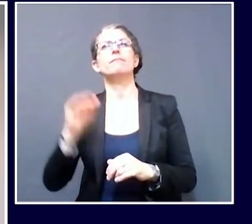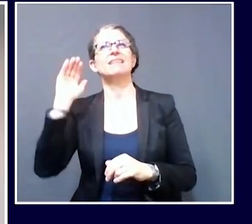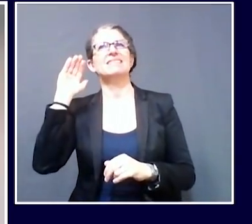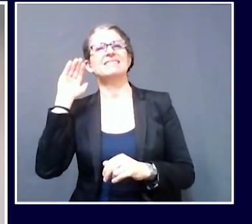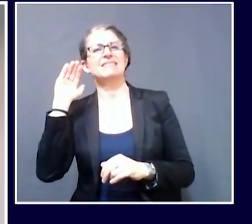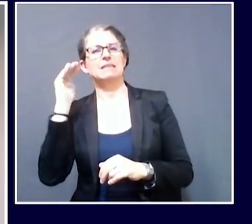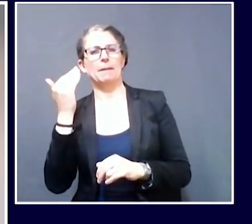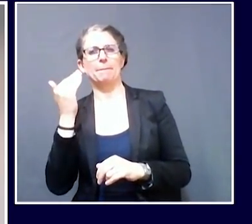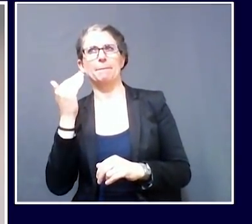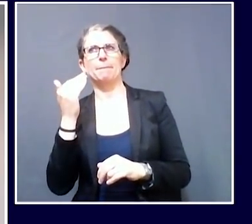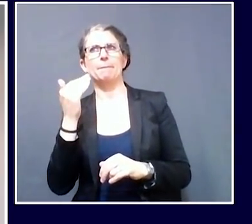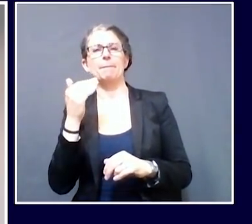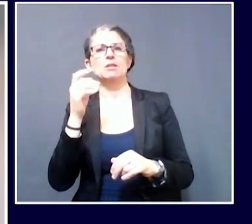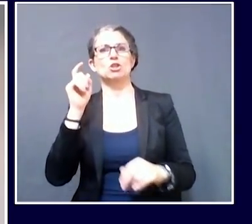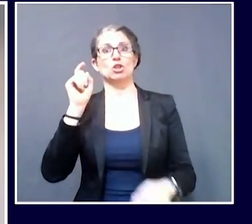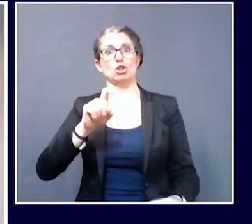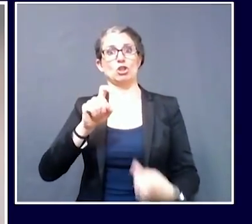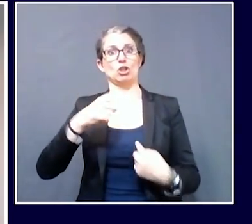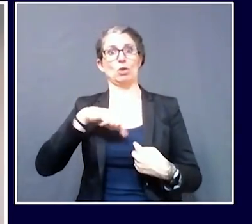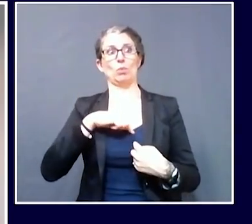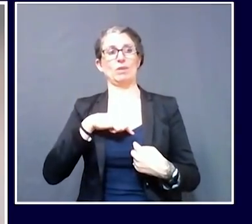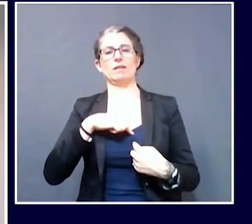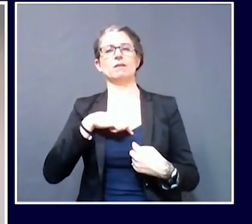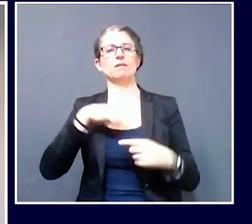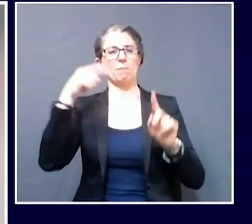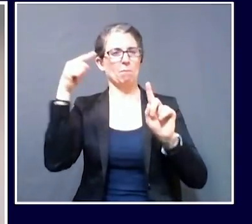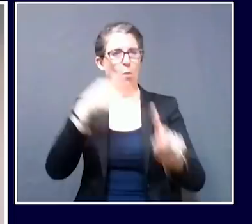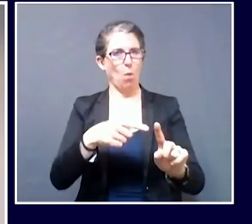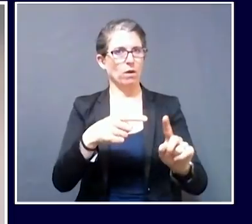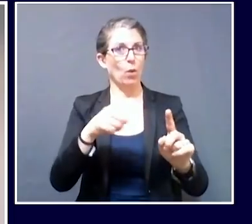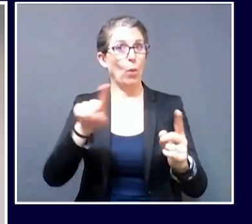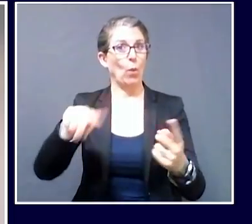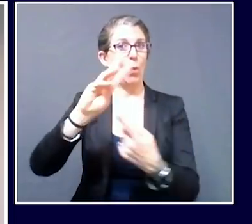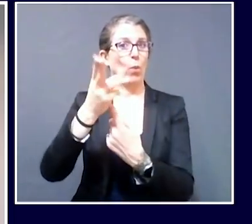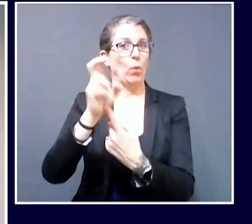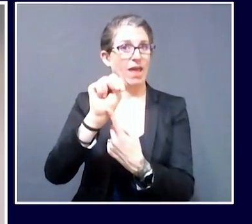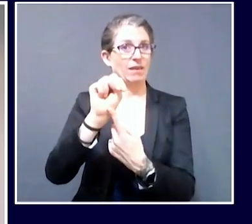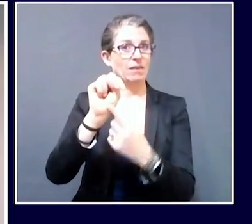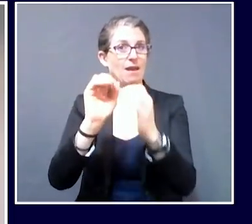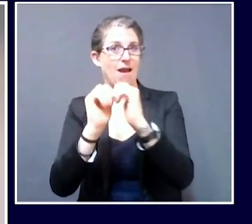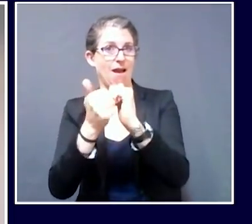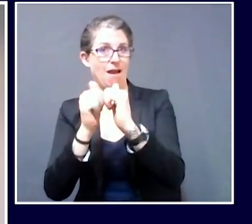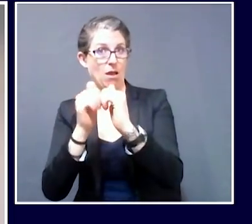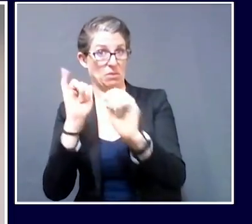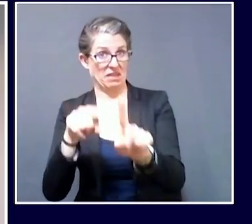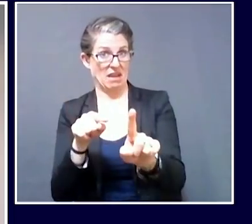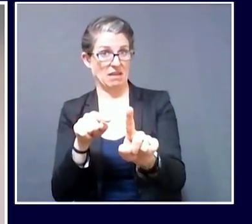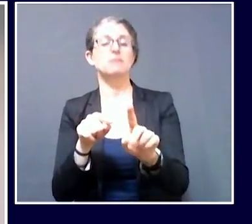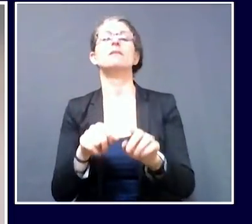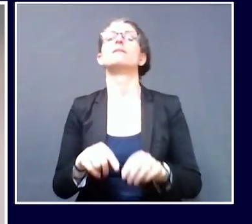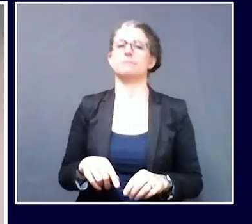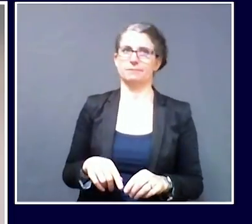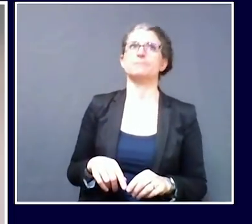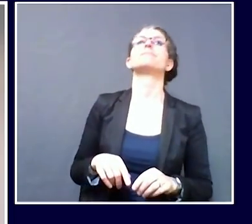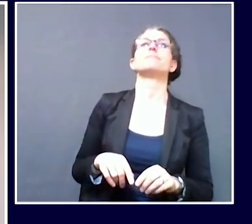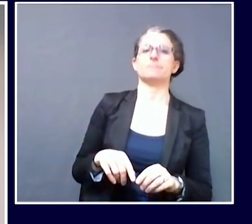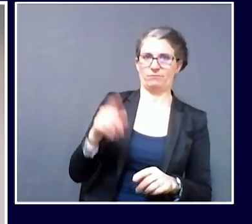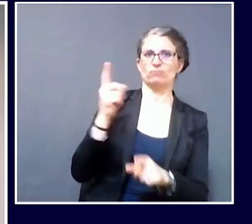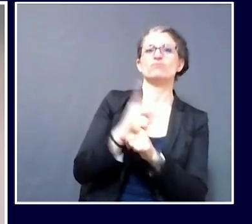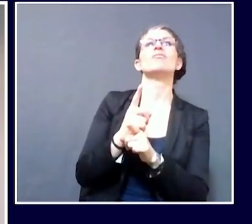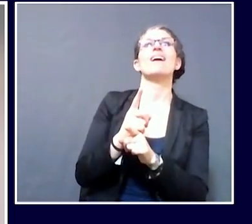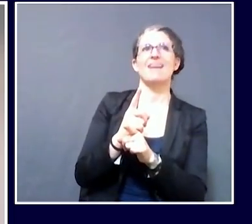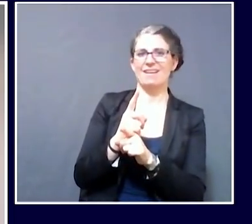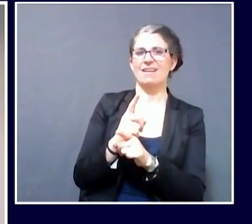Correct, 100%. Early on, correct, and that's honestly always what it's been. It's never been a whether, it's been a how, specifically